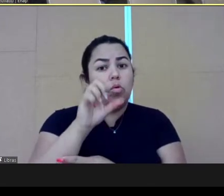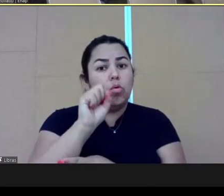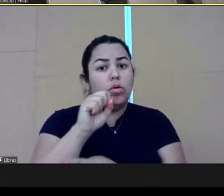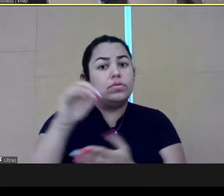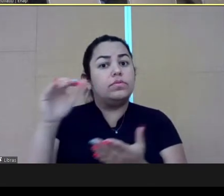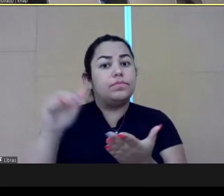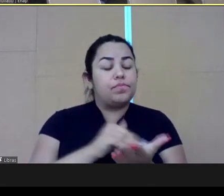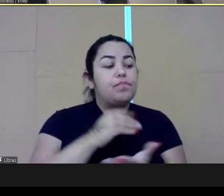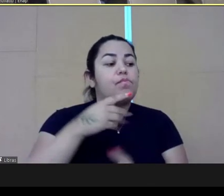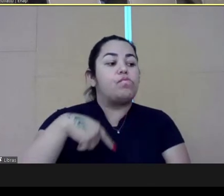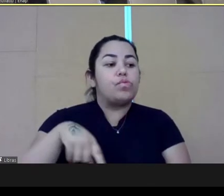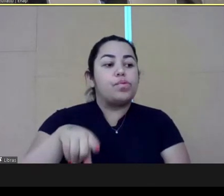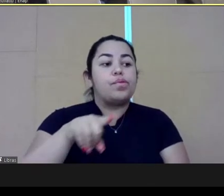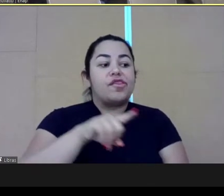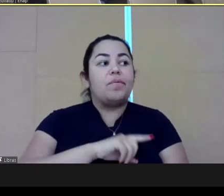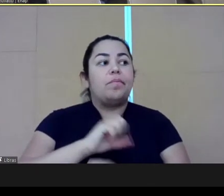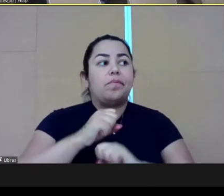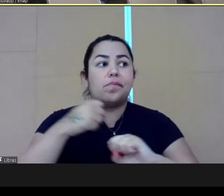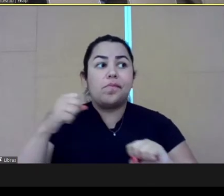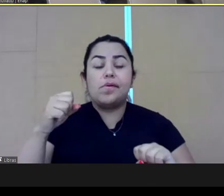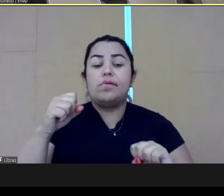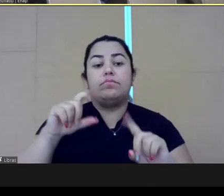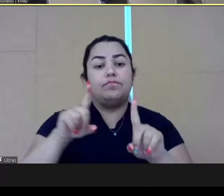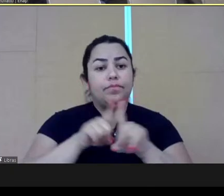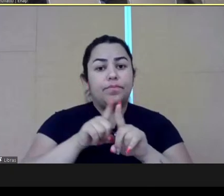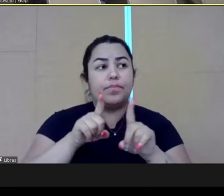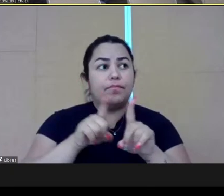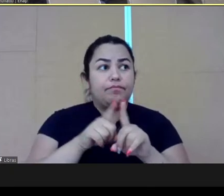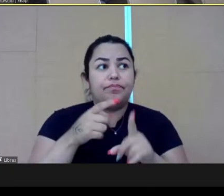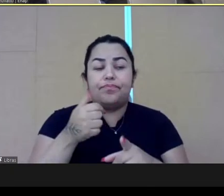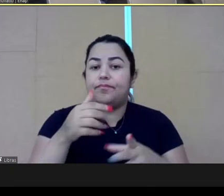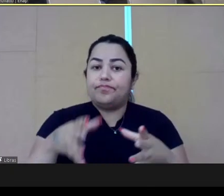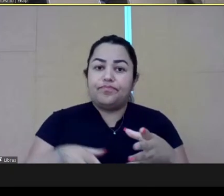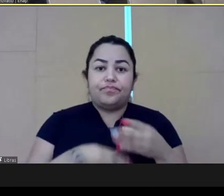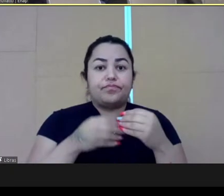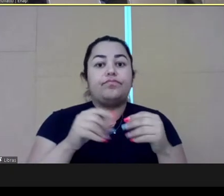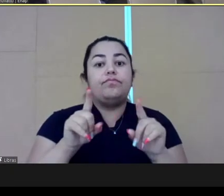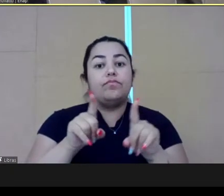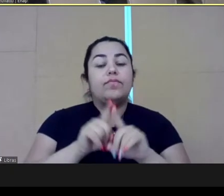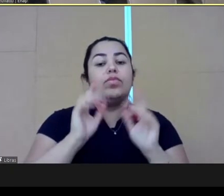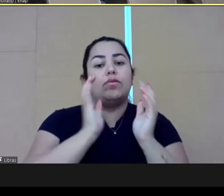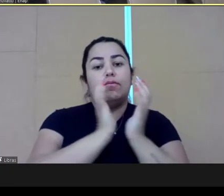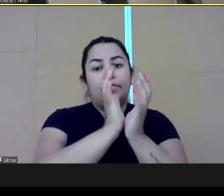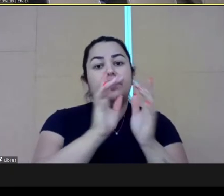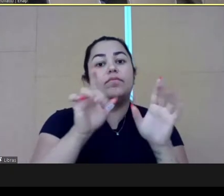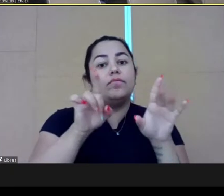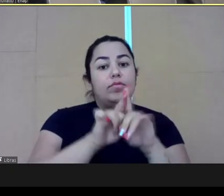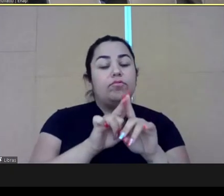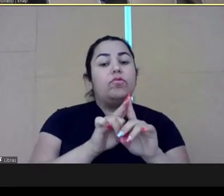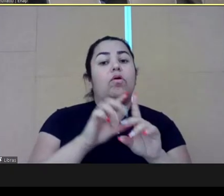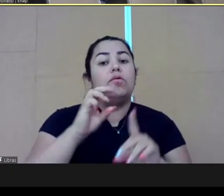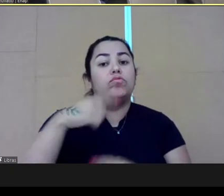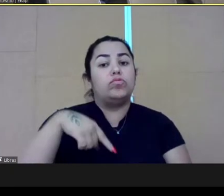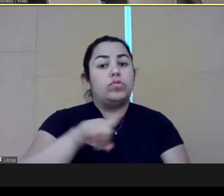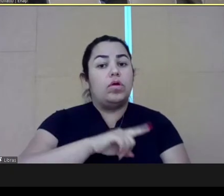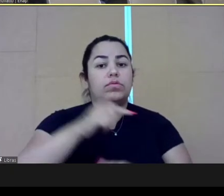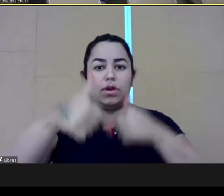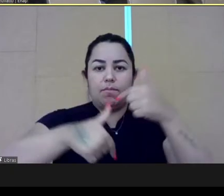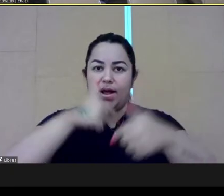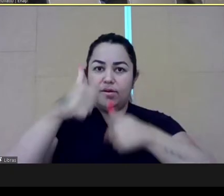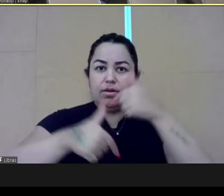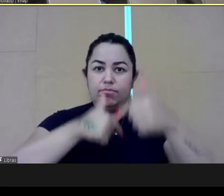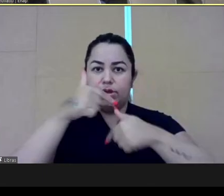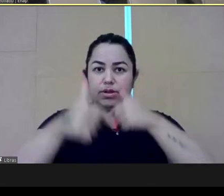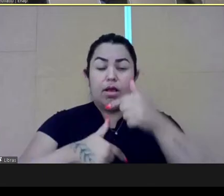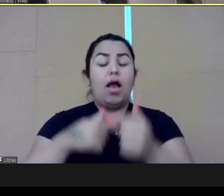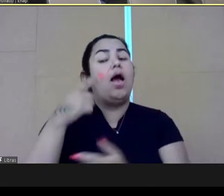about, we had about eight secretaries, eight changes. So, there is a few engagements with the team and also